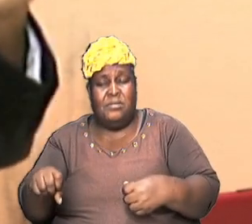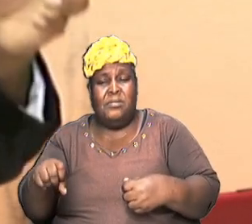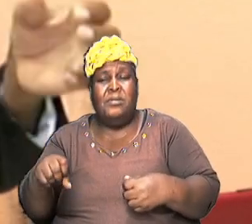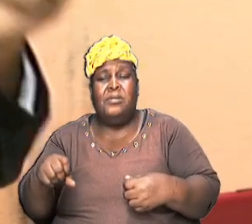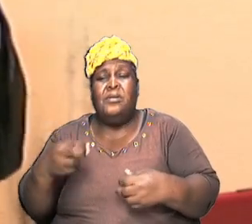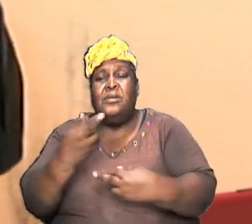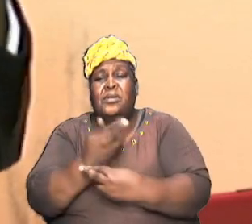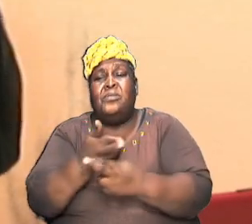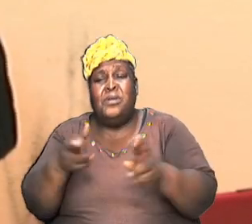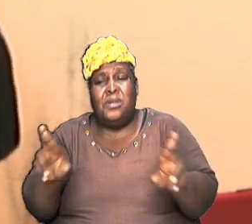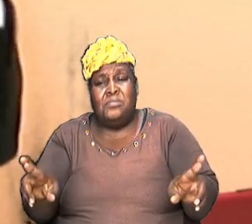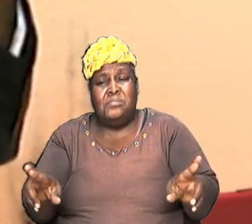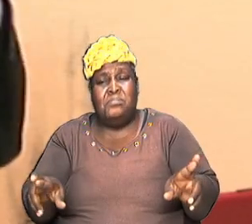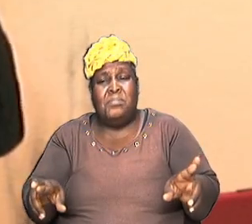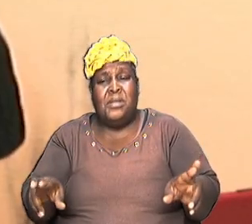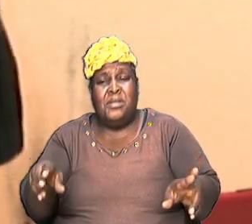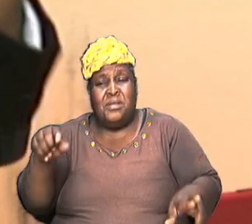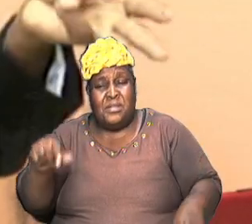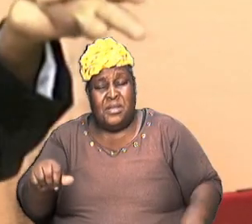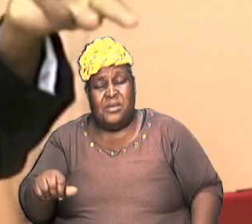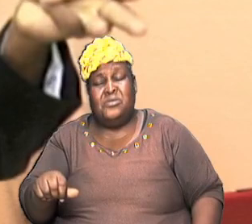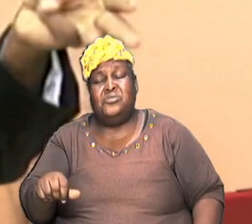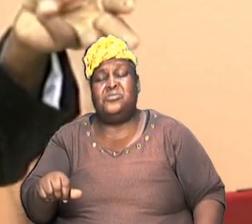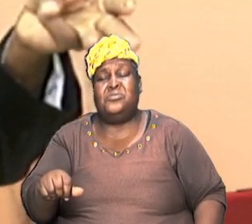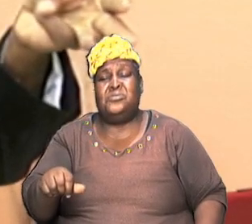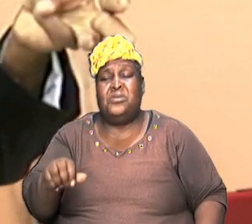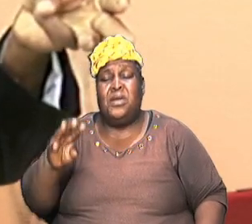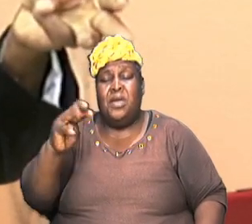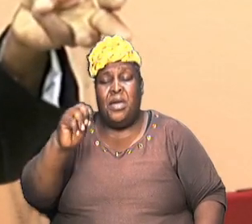who is there without father without mother without descent